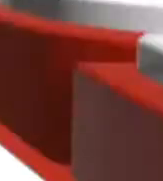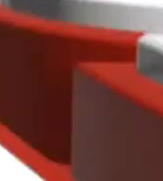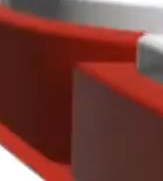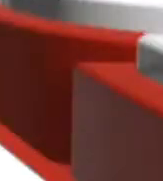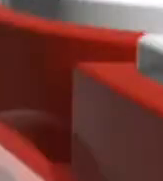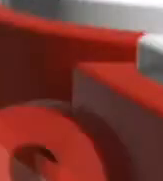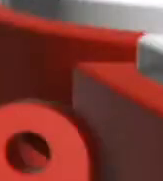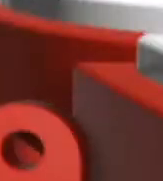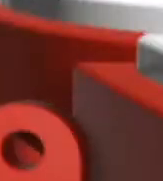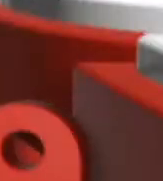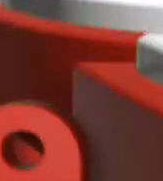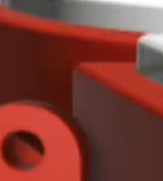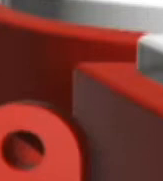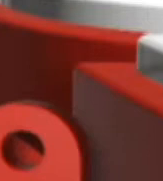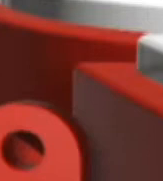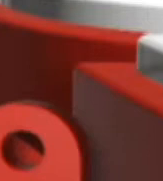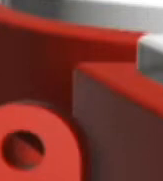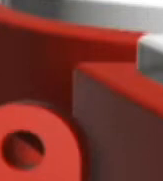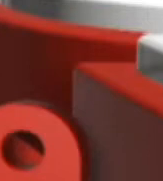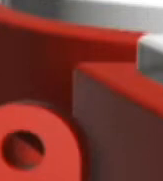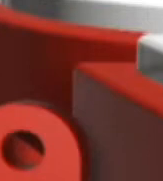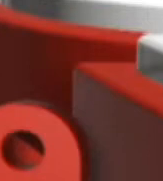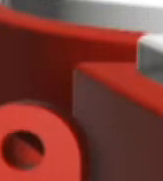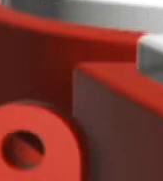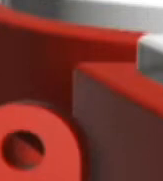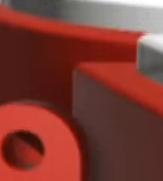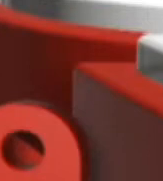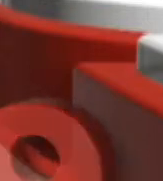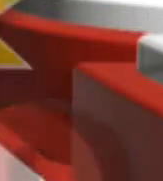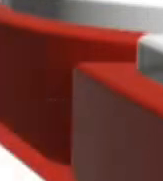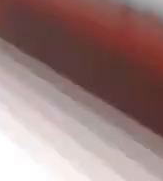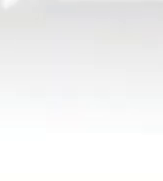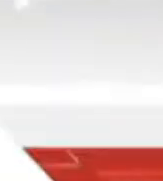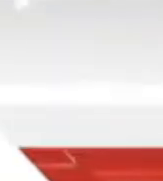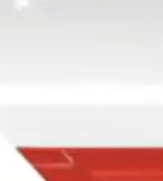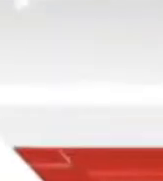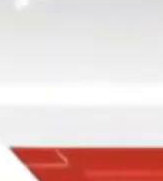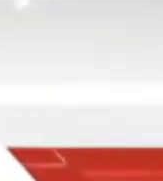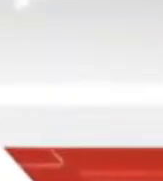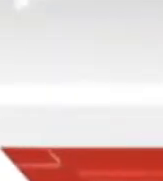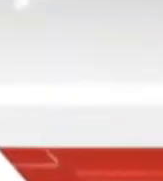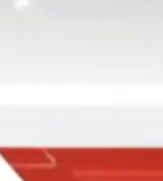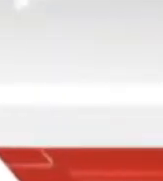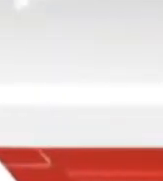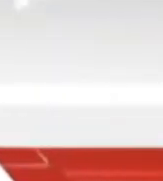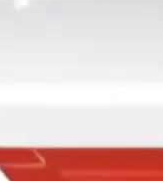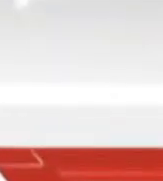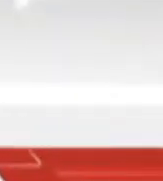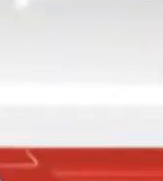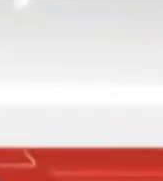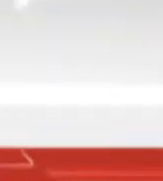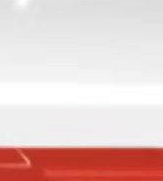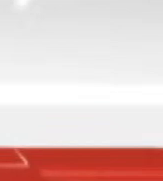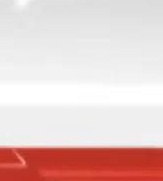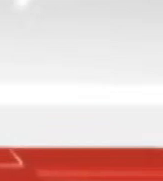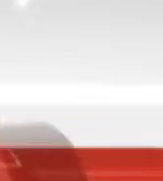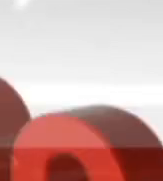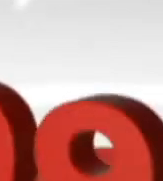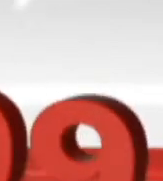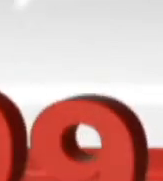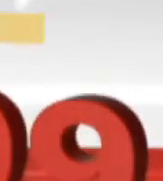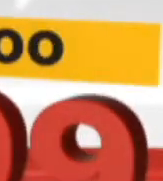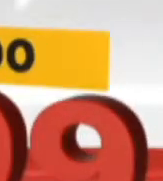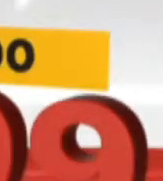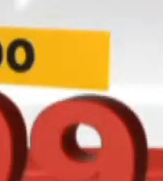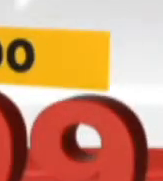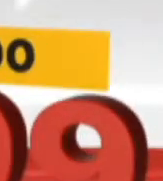Univer 36 litre microwave oven with stainless steel finish for only $16.99. Or get this Lenovo Intel Celeron 500GB notebook with